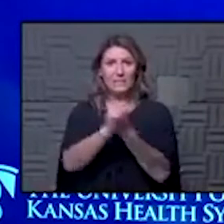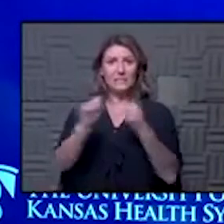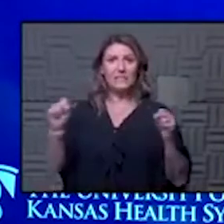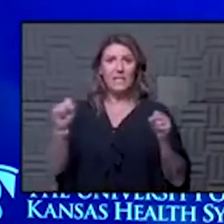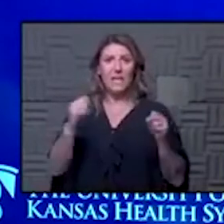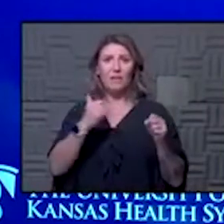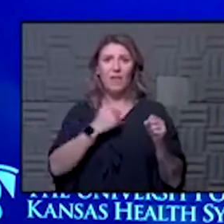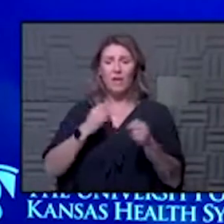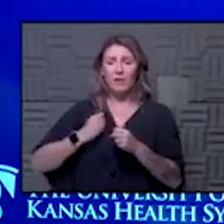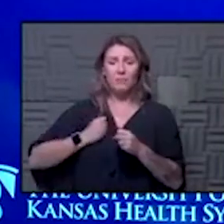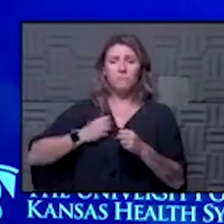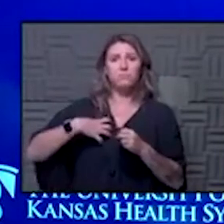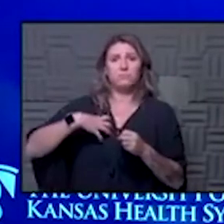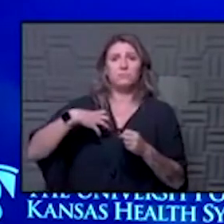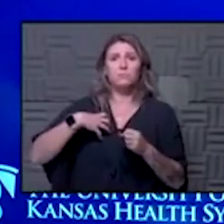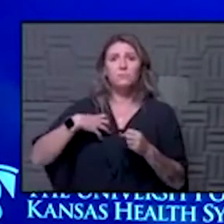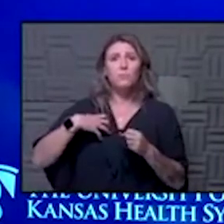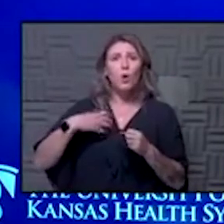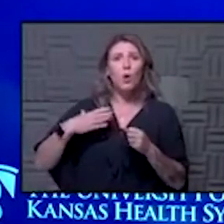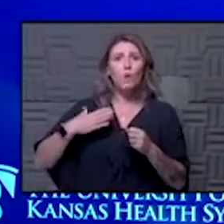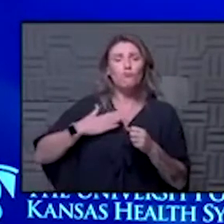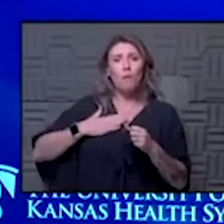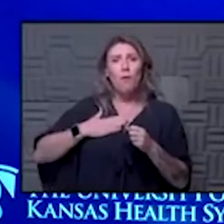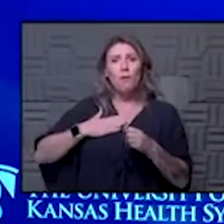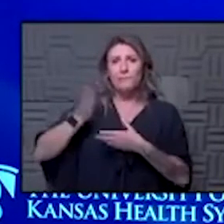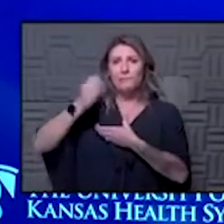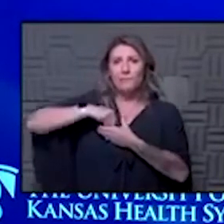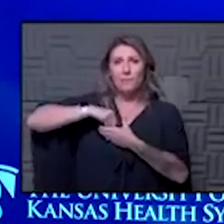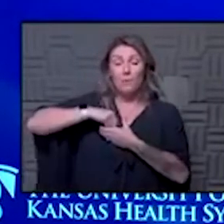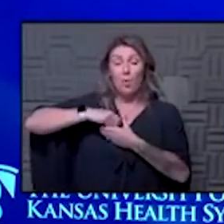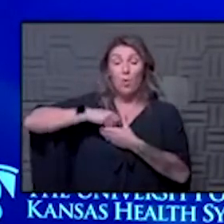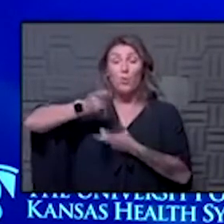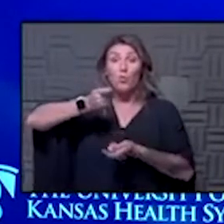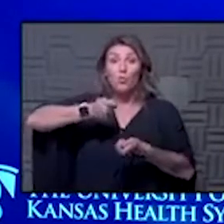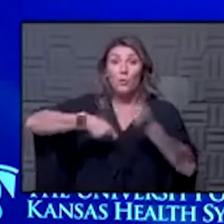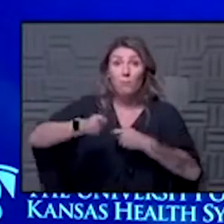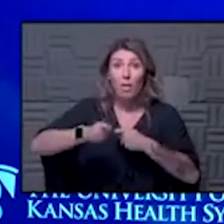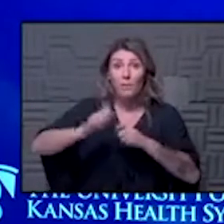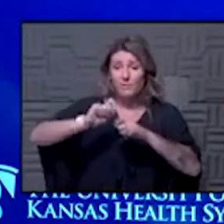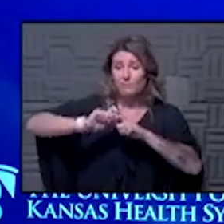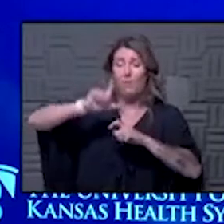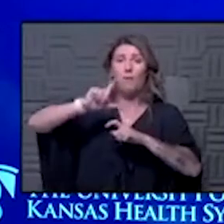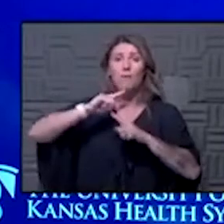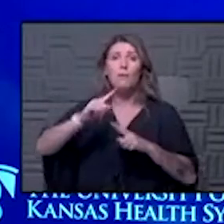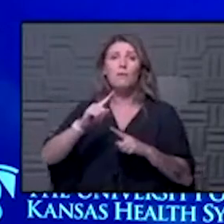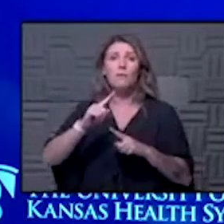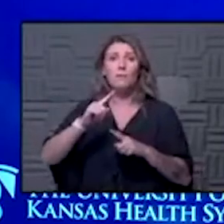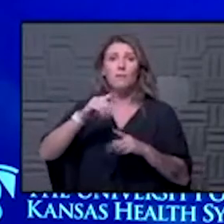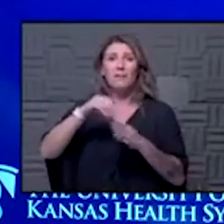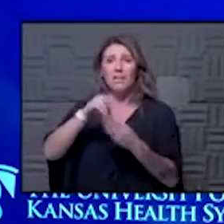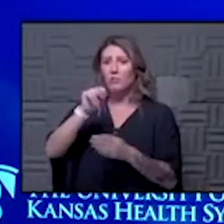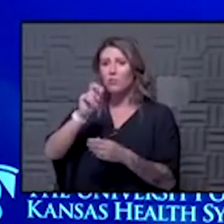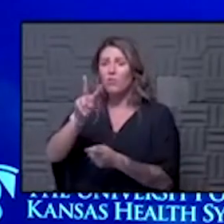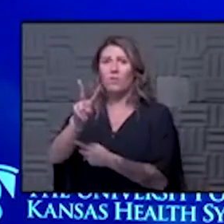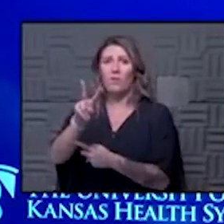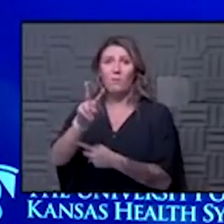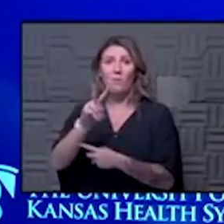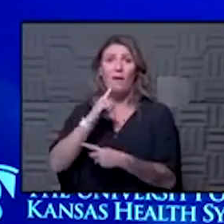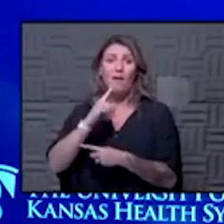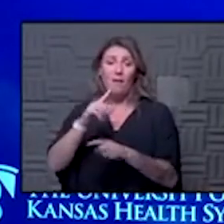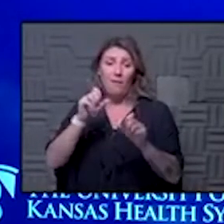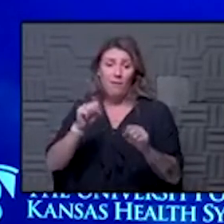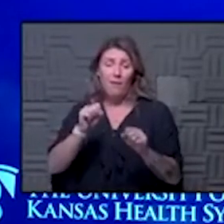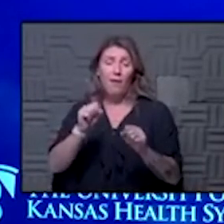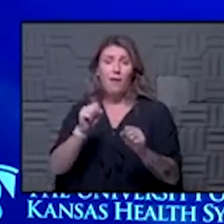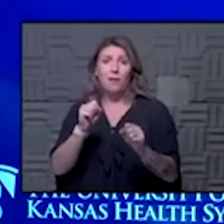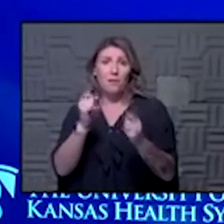breast implant replaced and she says it's in caps in Hayes Kansas in November I can and will wait if it's going to save